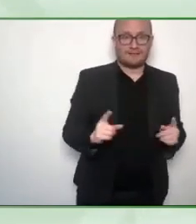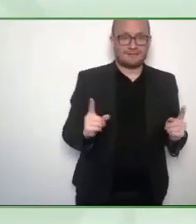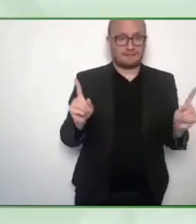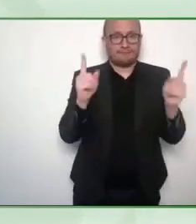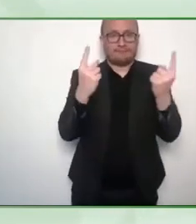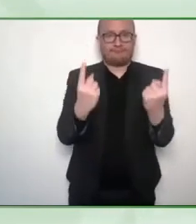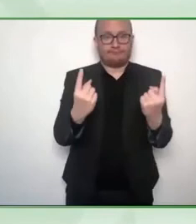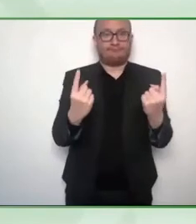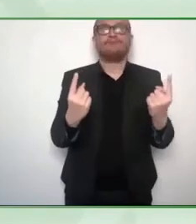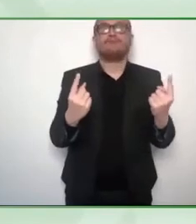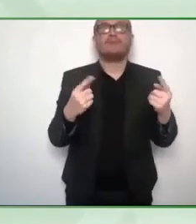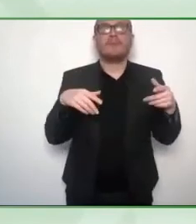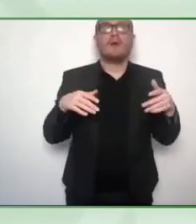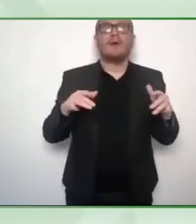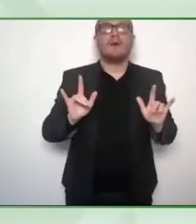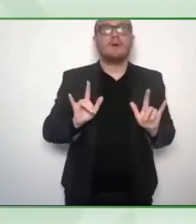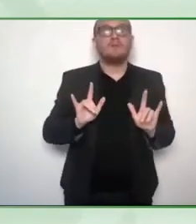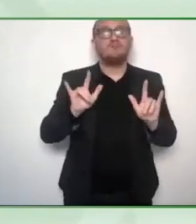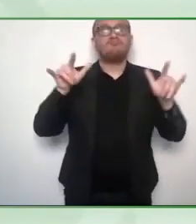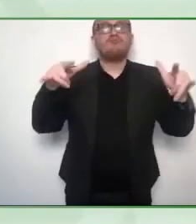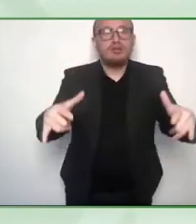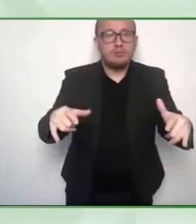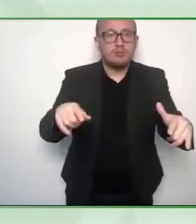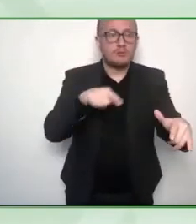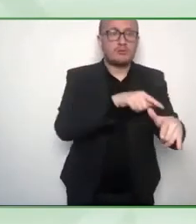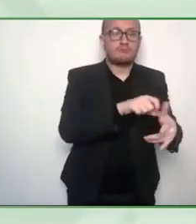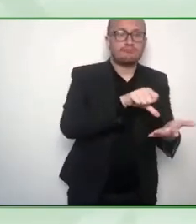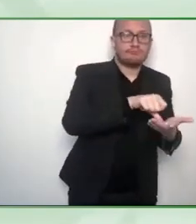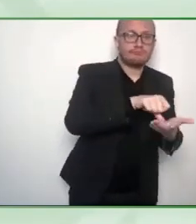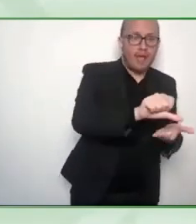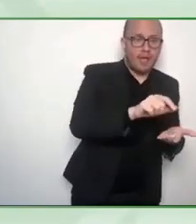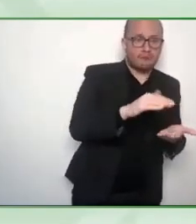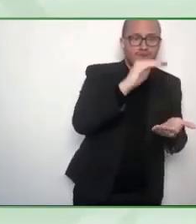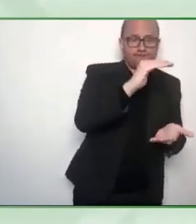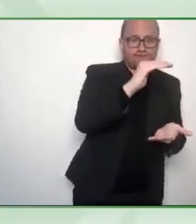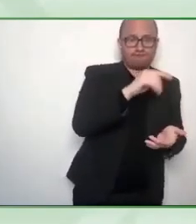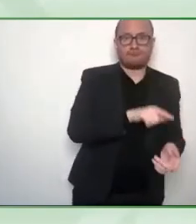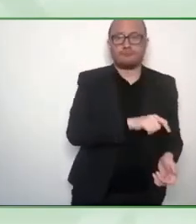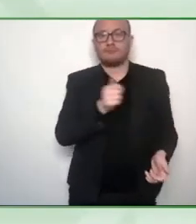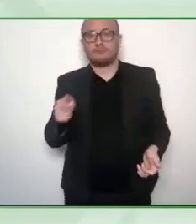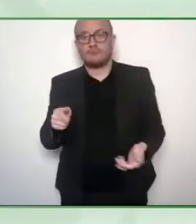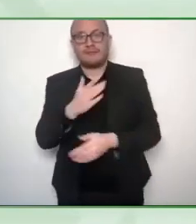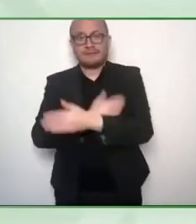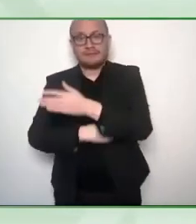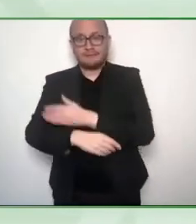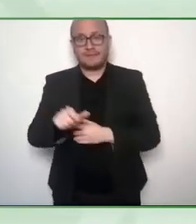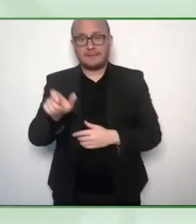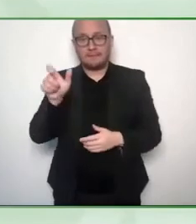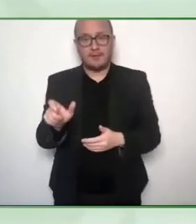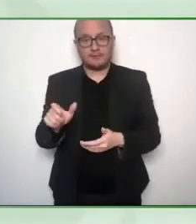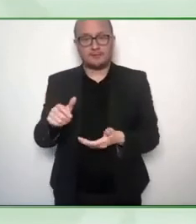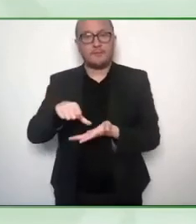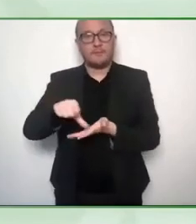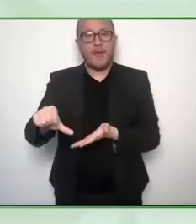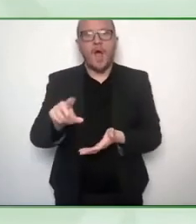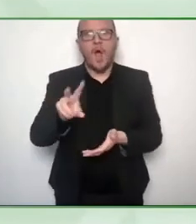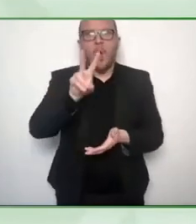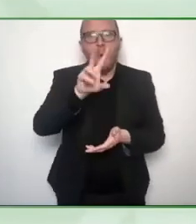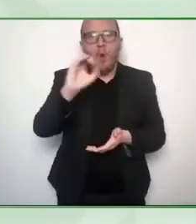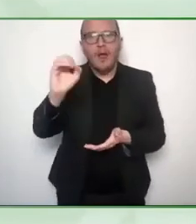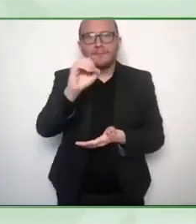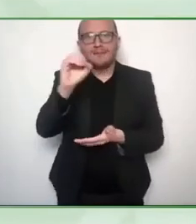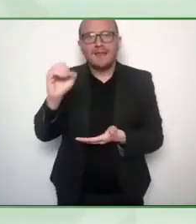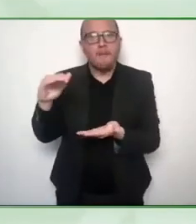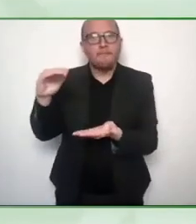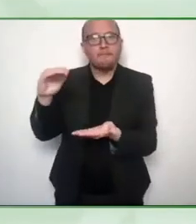report that came in 2020, people with disabilities and their families have 13 trillion dollars of disposable income. Where is